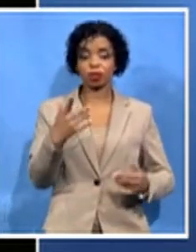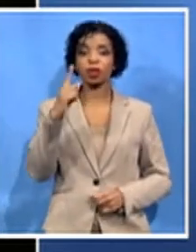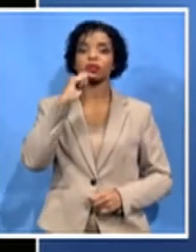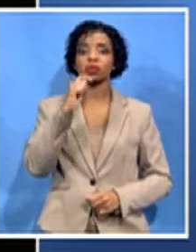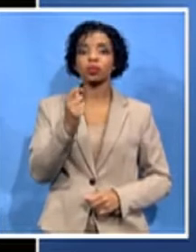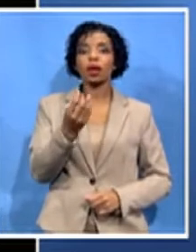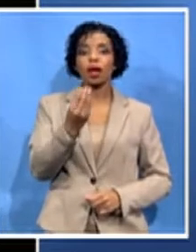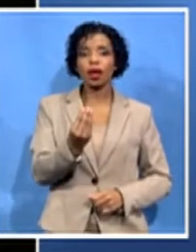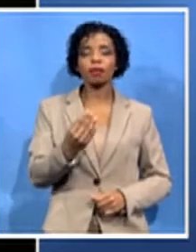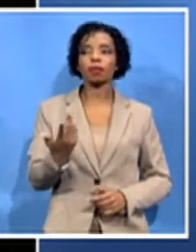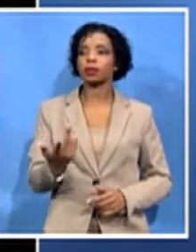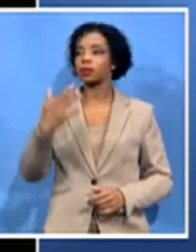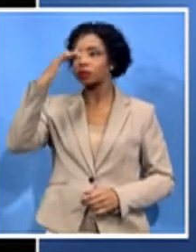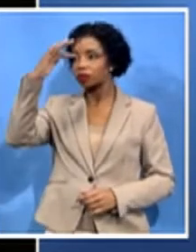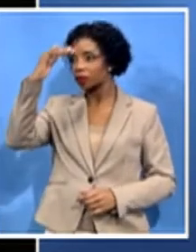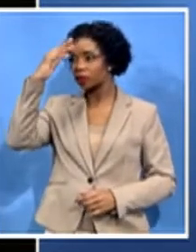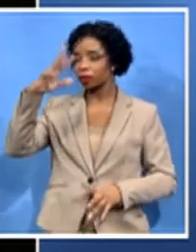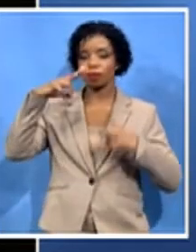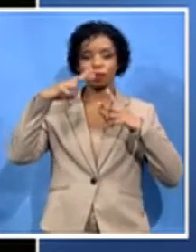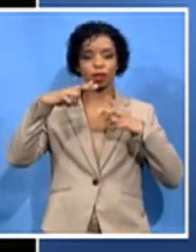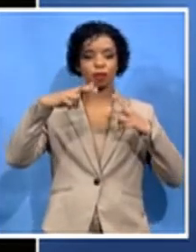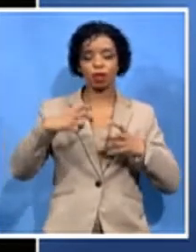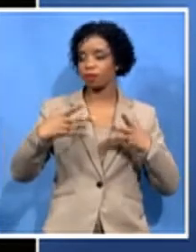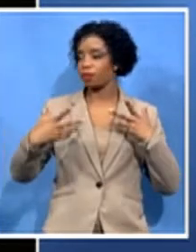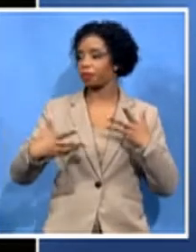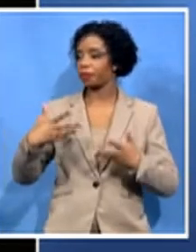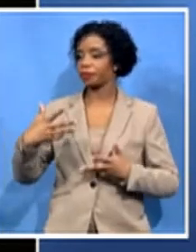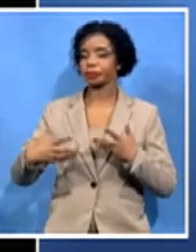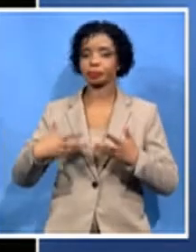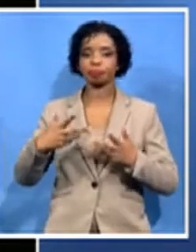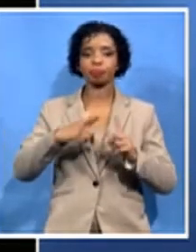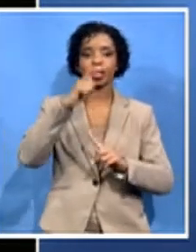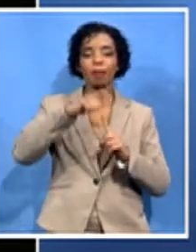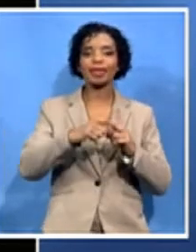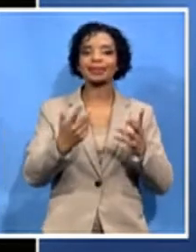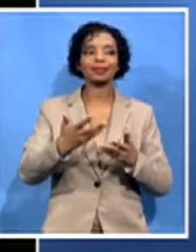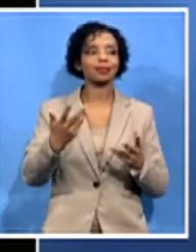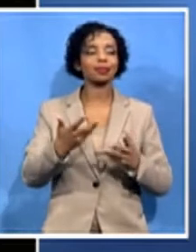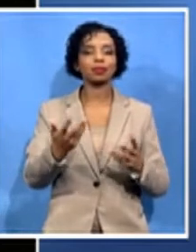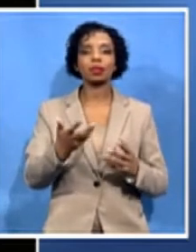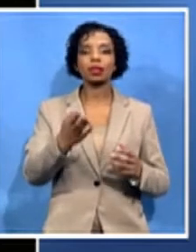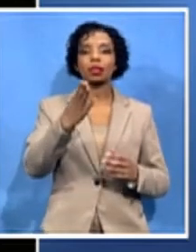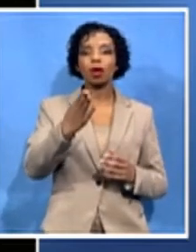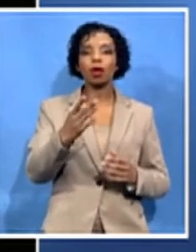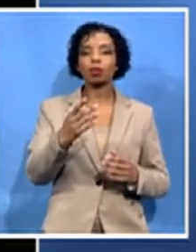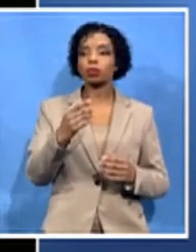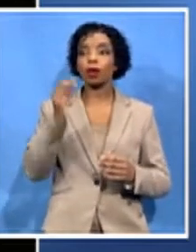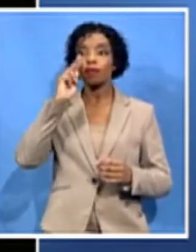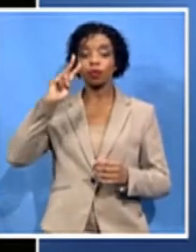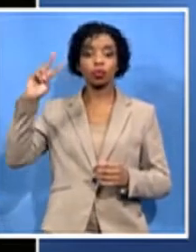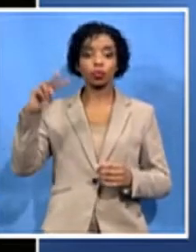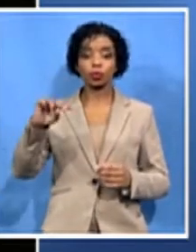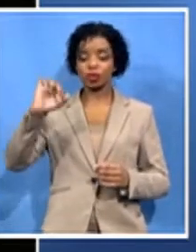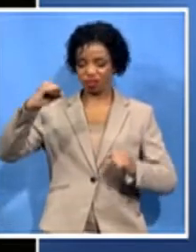somebody who was, you know, just forthright in his views. I think he would be somewhat